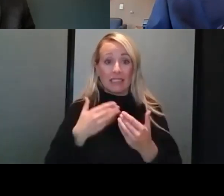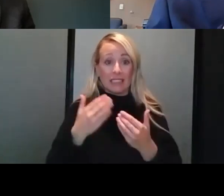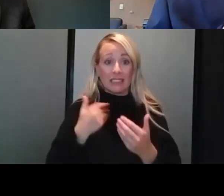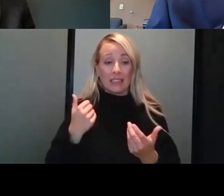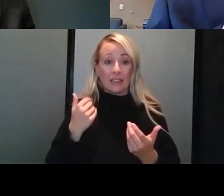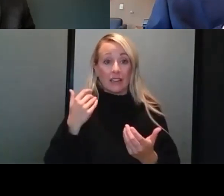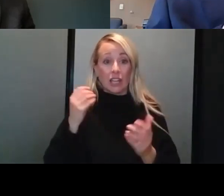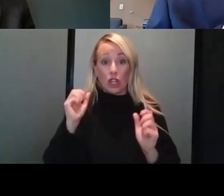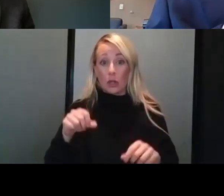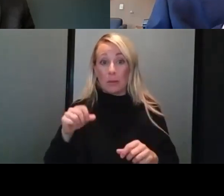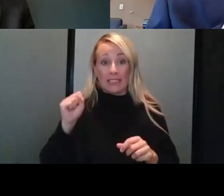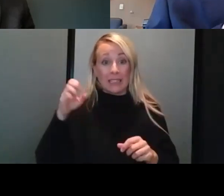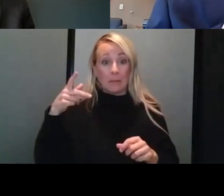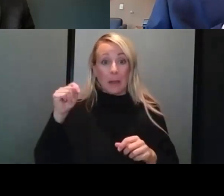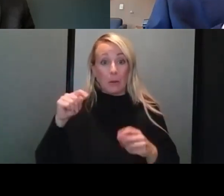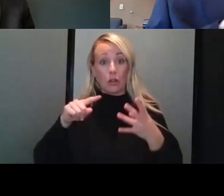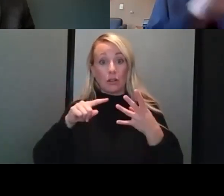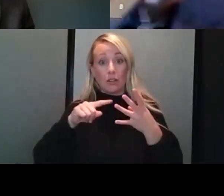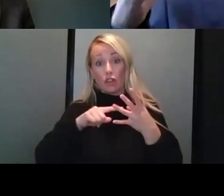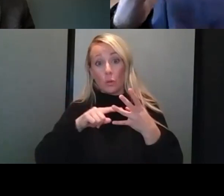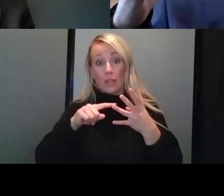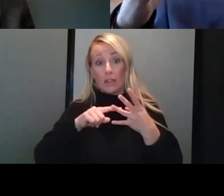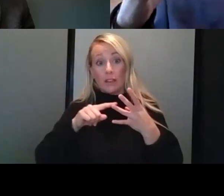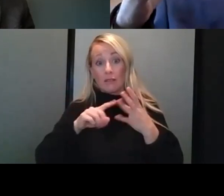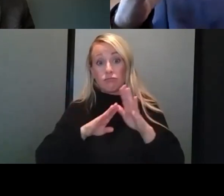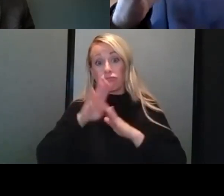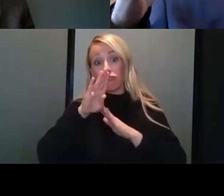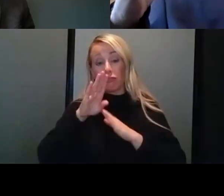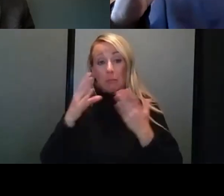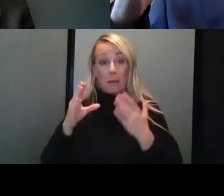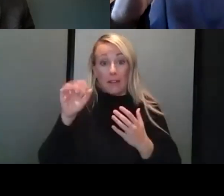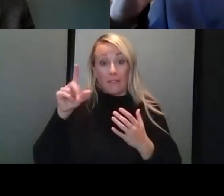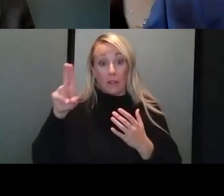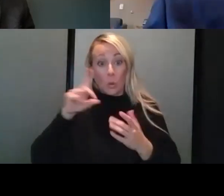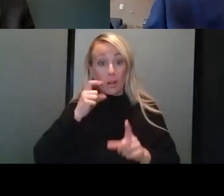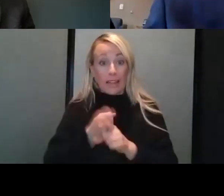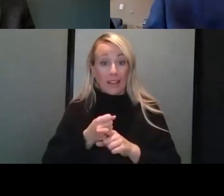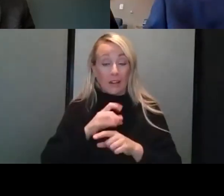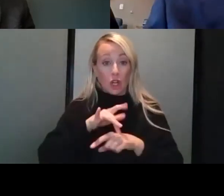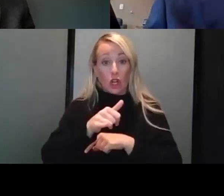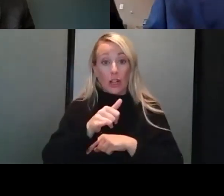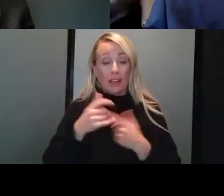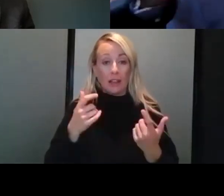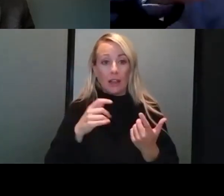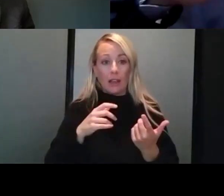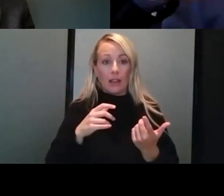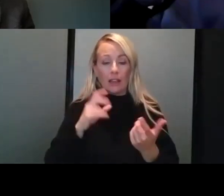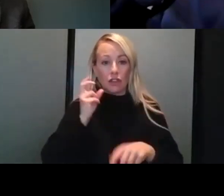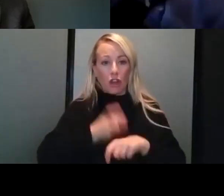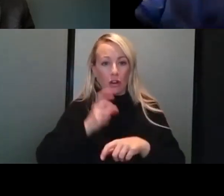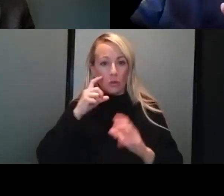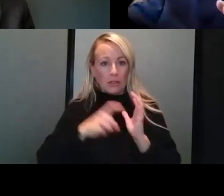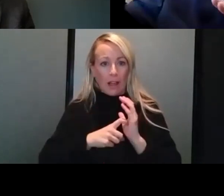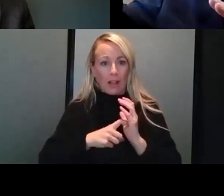third week of September, which for us is beginning, although flu might come earlier, but that's all off the table at this point. Cause it's